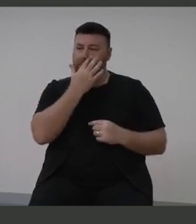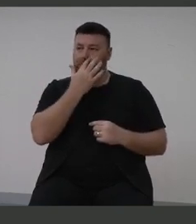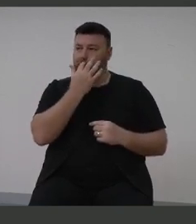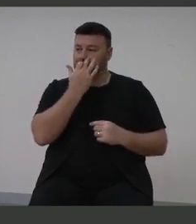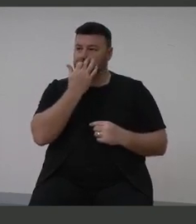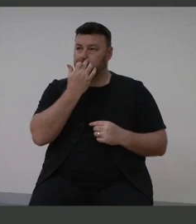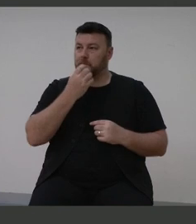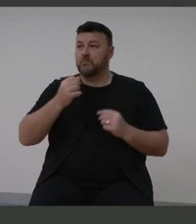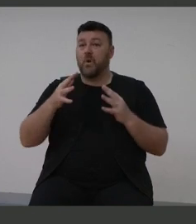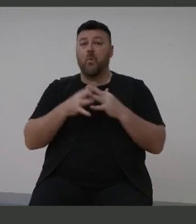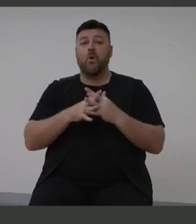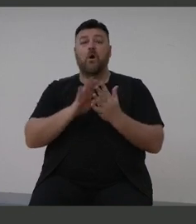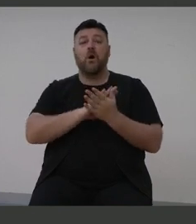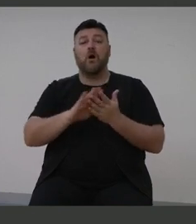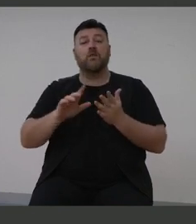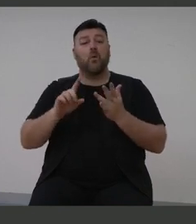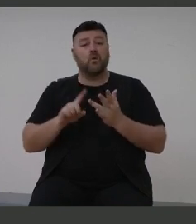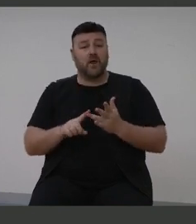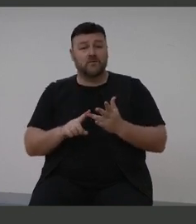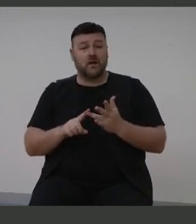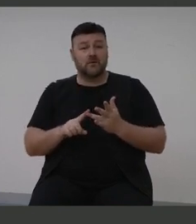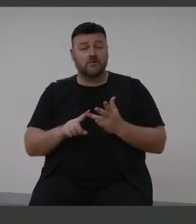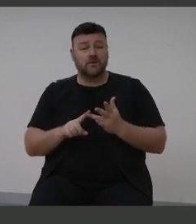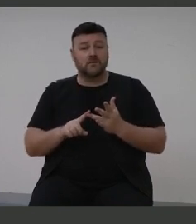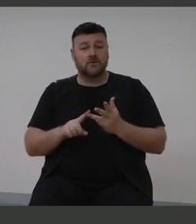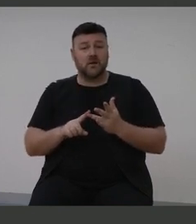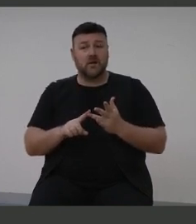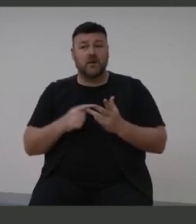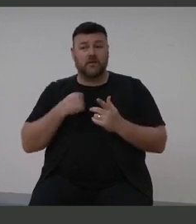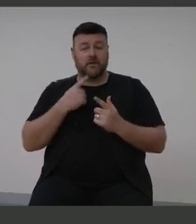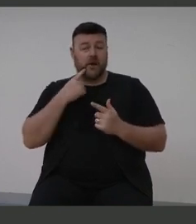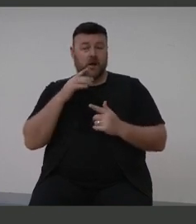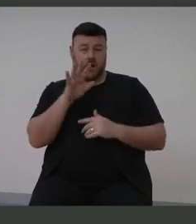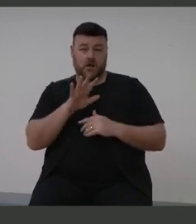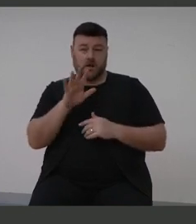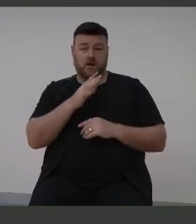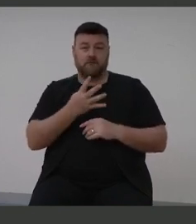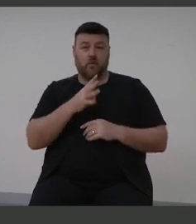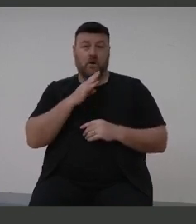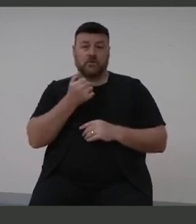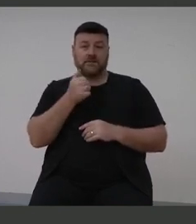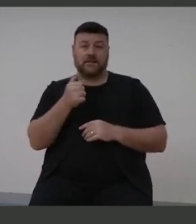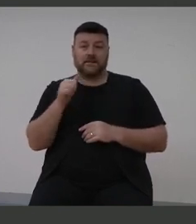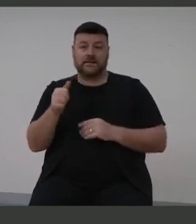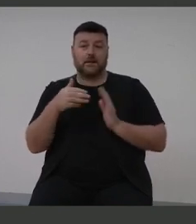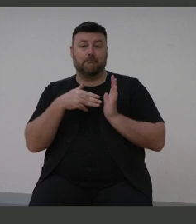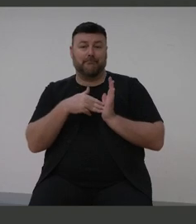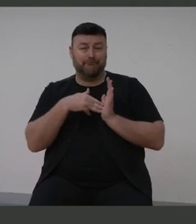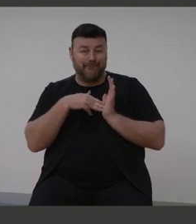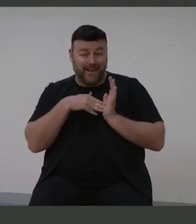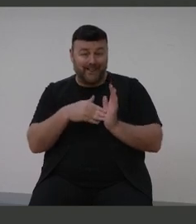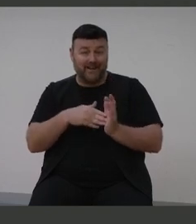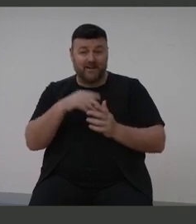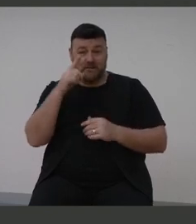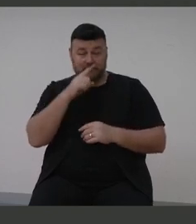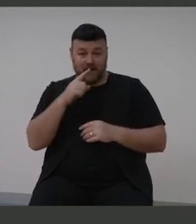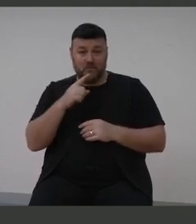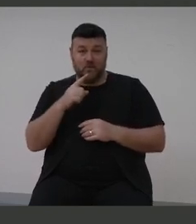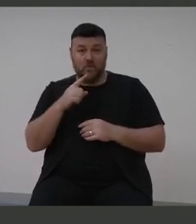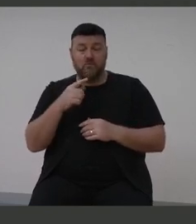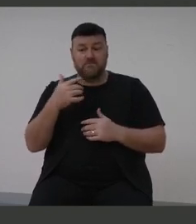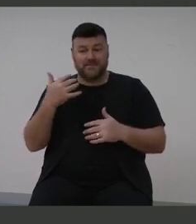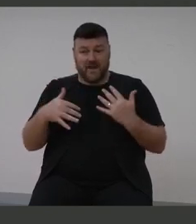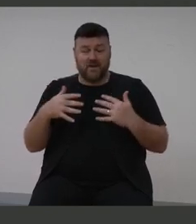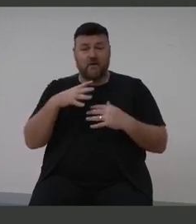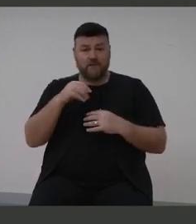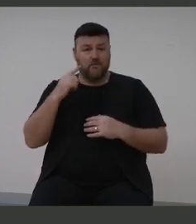The World Health Organisation estimates that 466 million people suffer from hearing loss. And when I